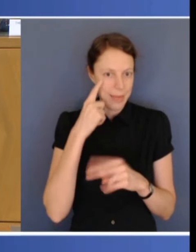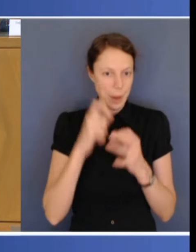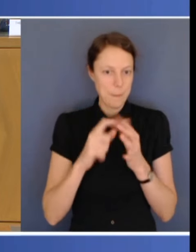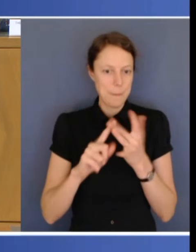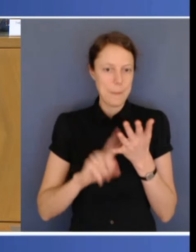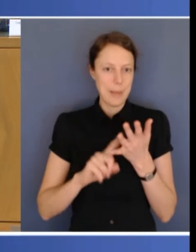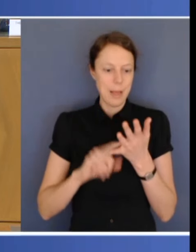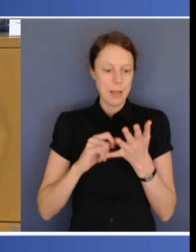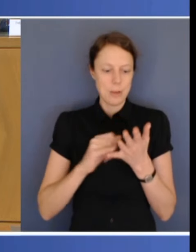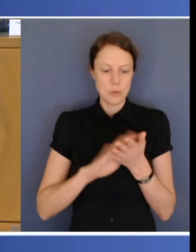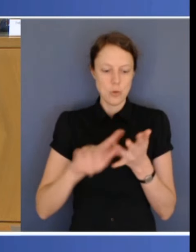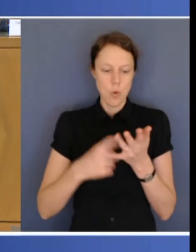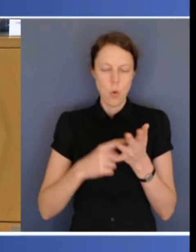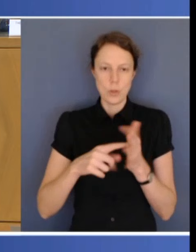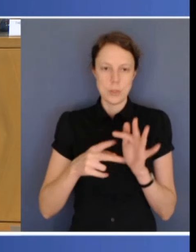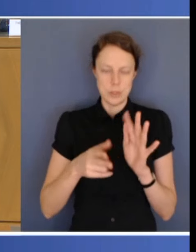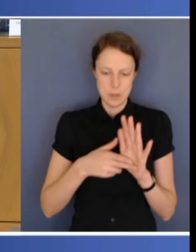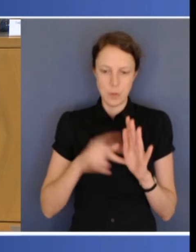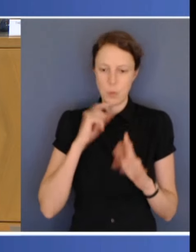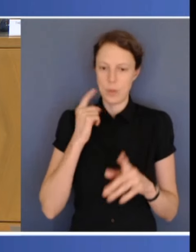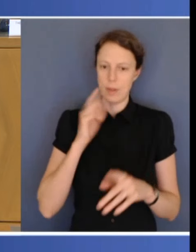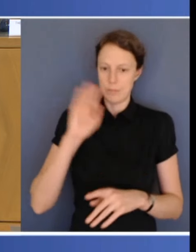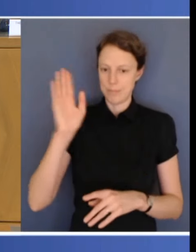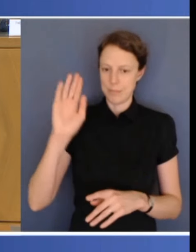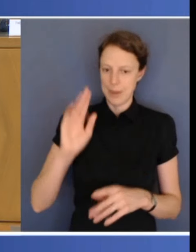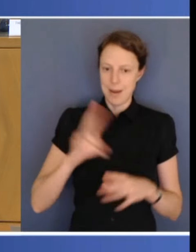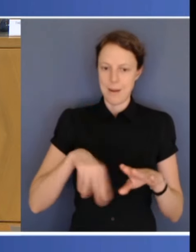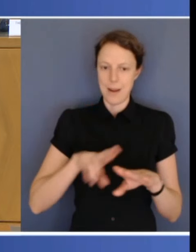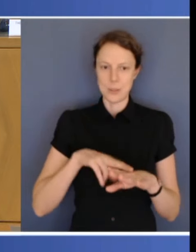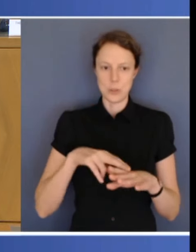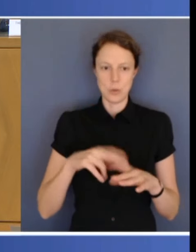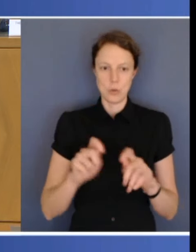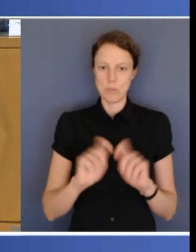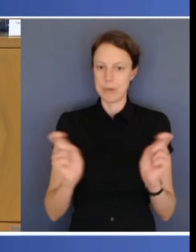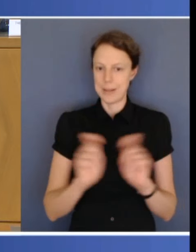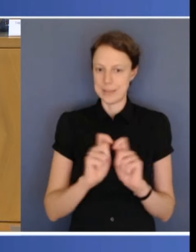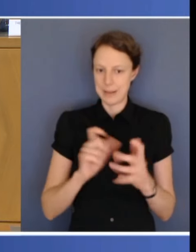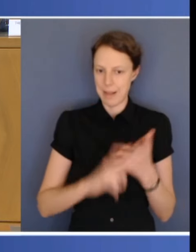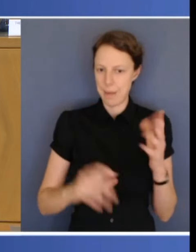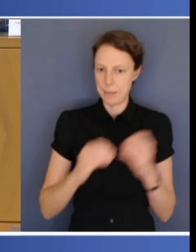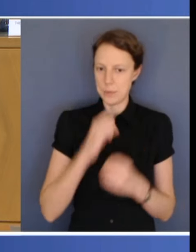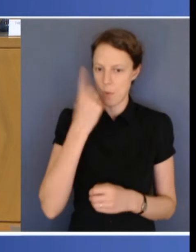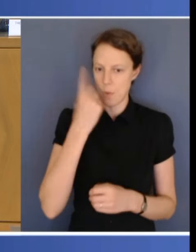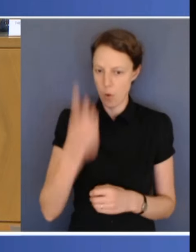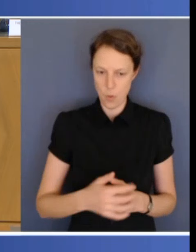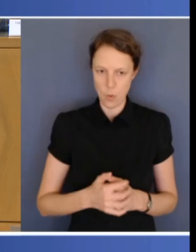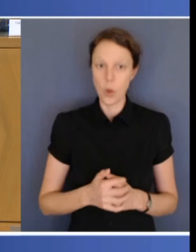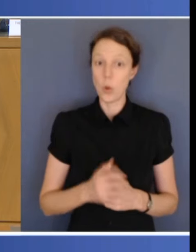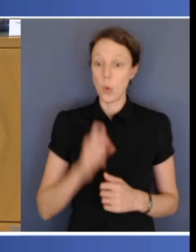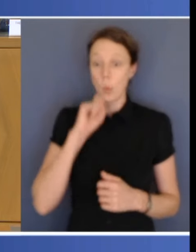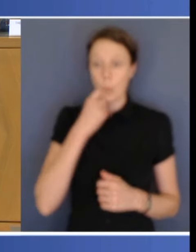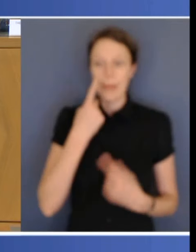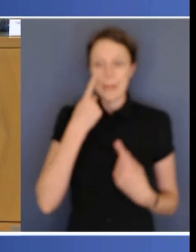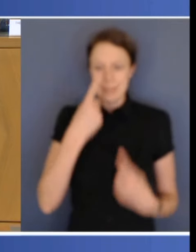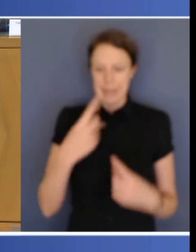Press Club tomorrow, you'll see that in a range of areas, there it is very, very possible and